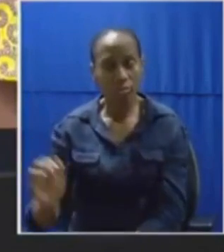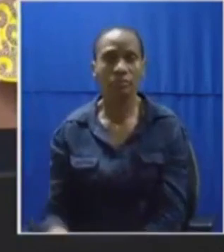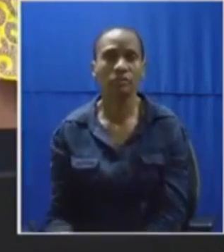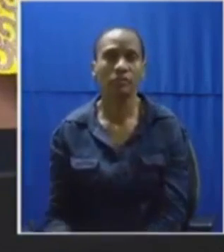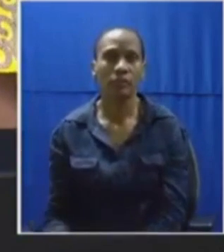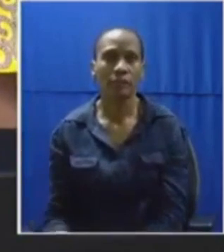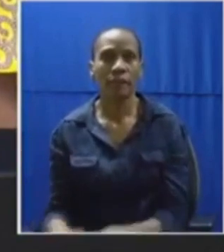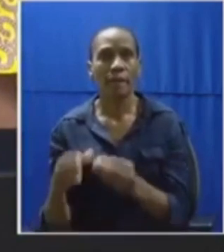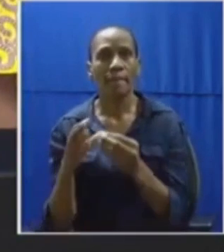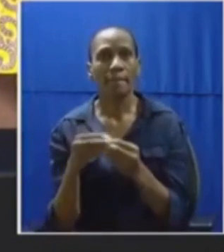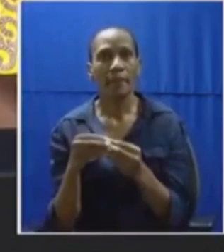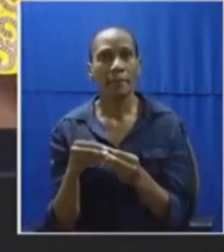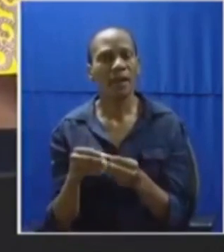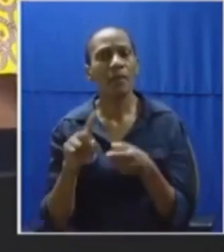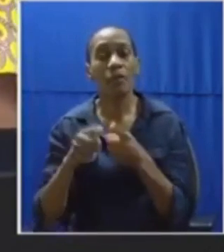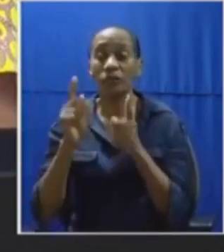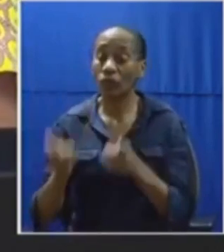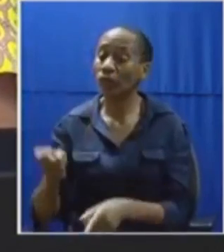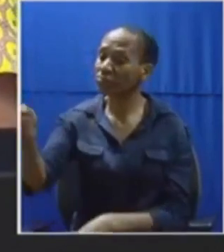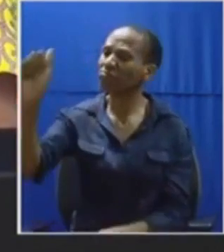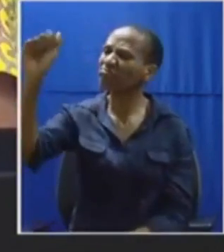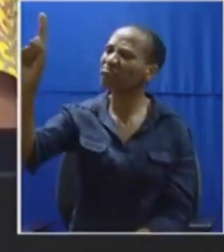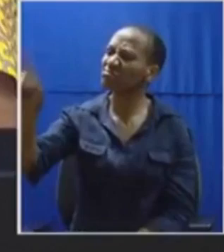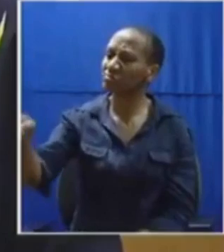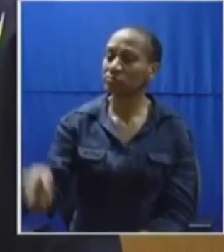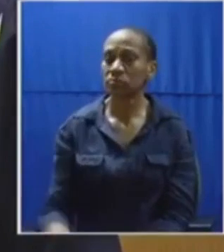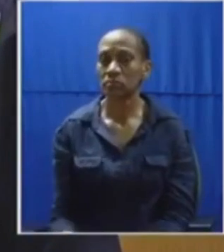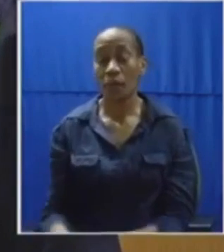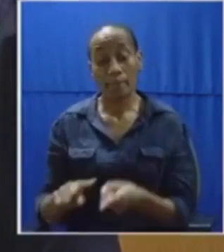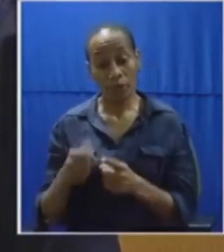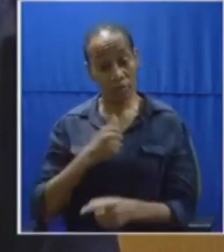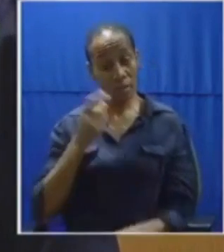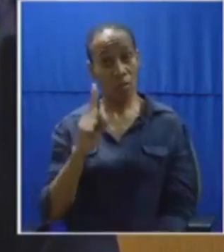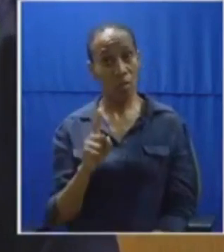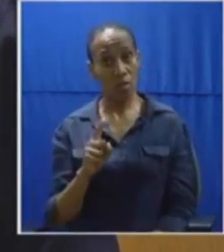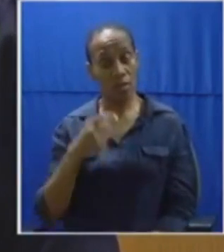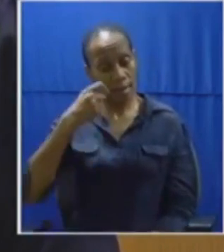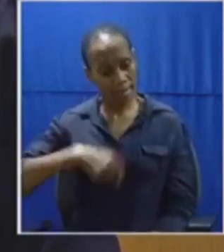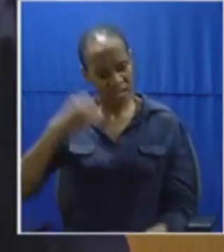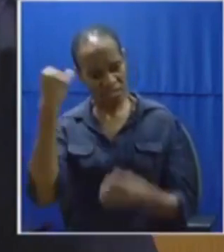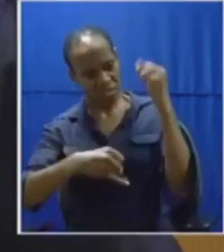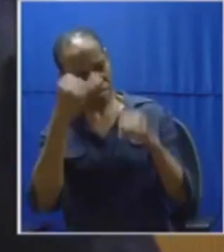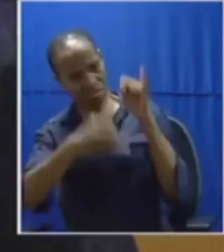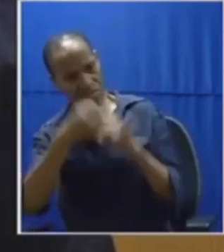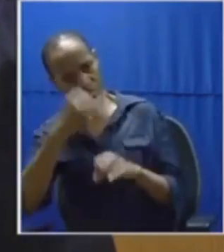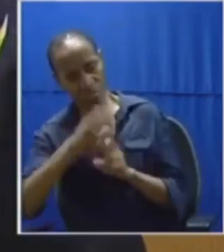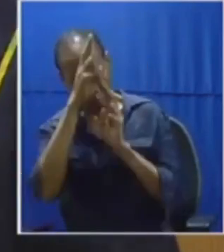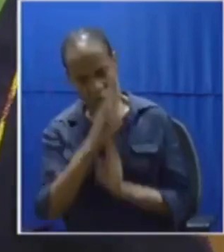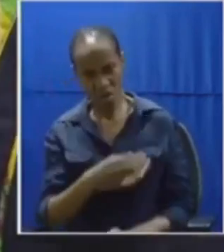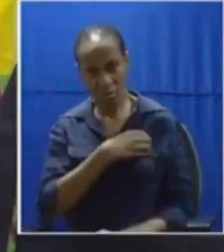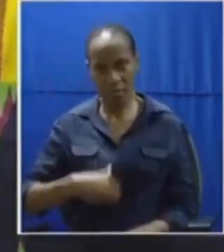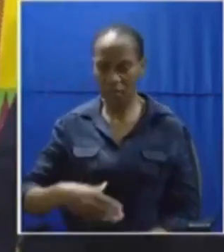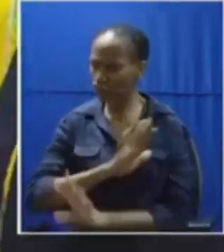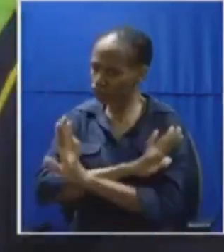Honorable Member, get to your point of order, please. My point is that personal aspersions may not be cast upon the Honorable President.